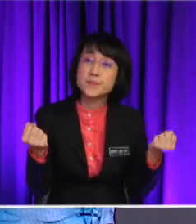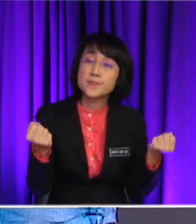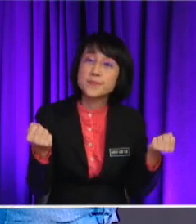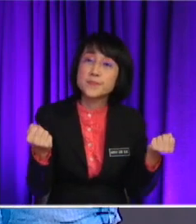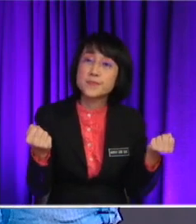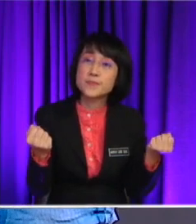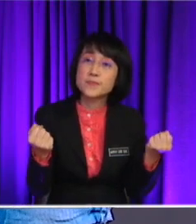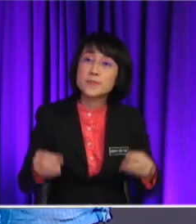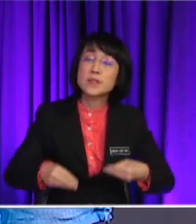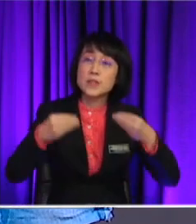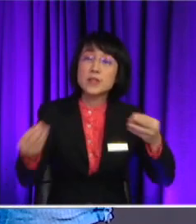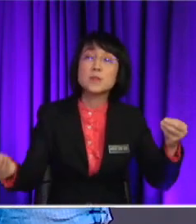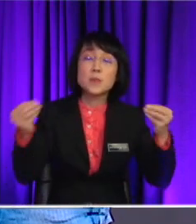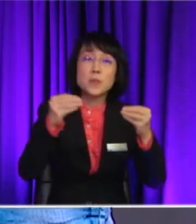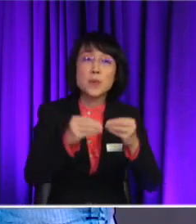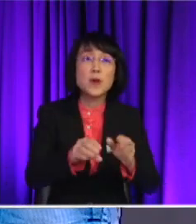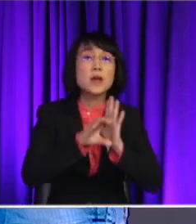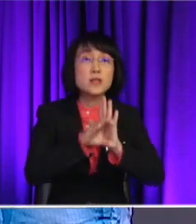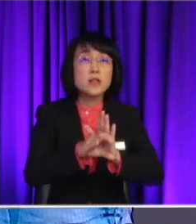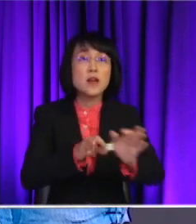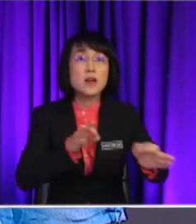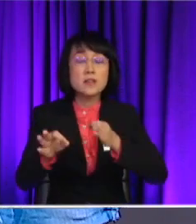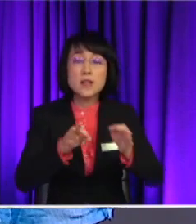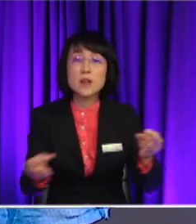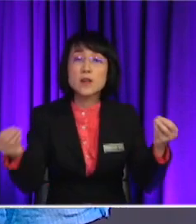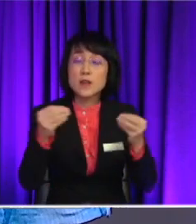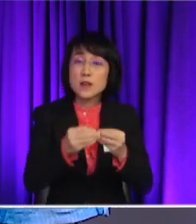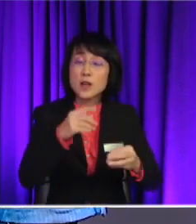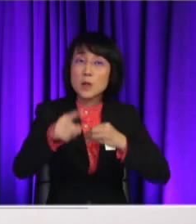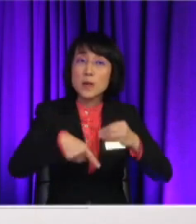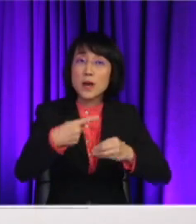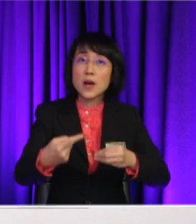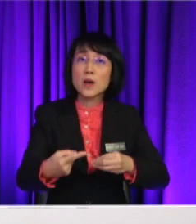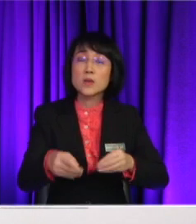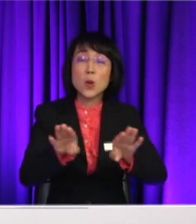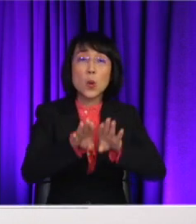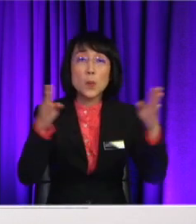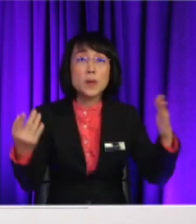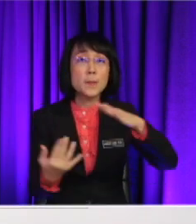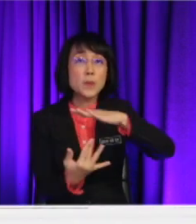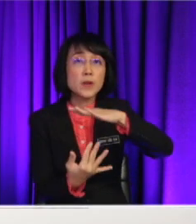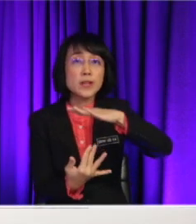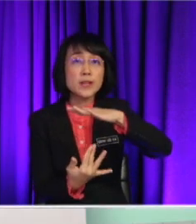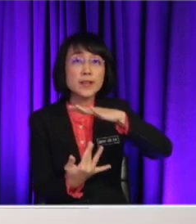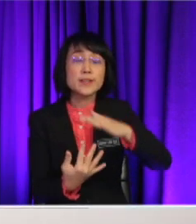give more examples, explain a little bit more about open burning? Anyone? Okay, Kien Lo.